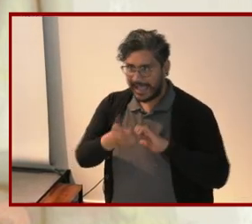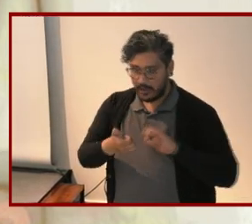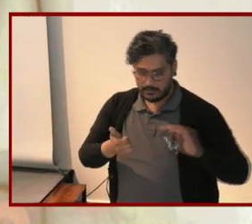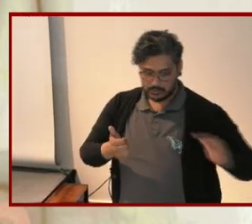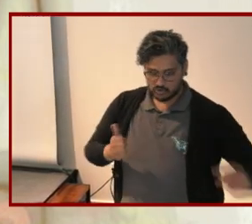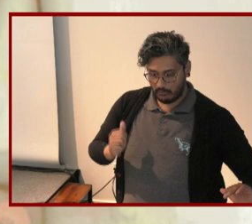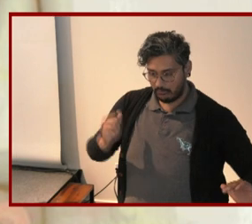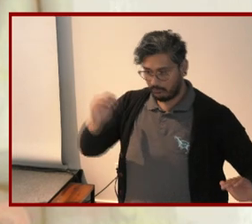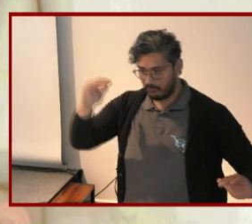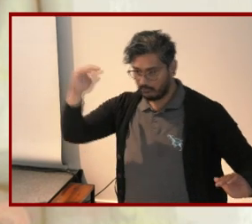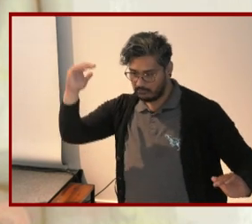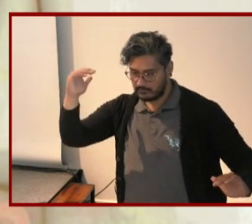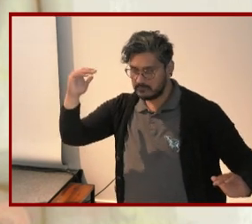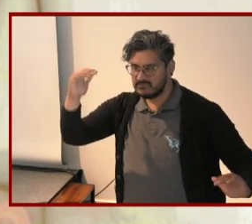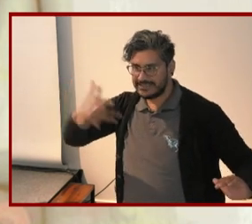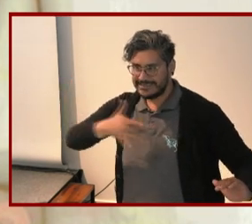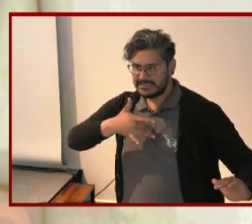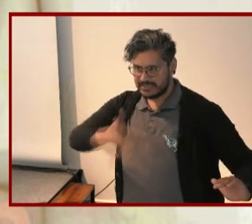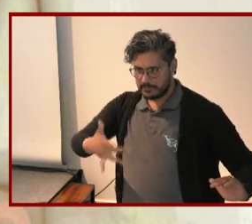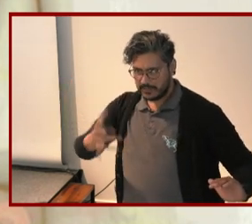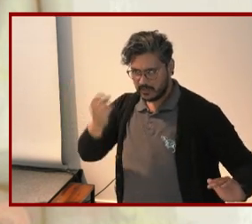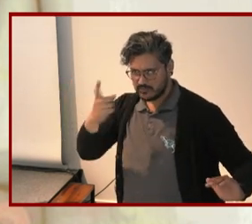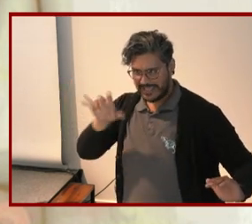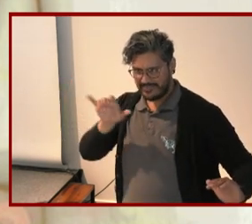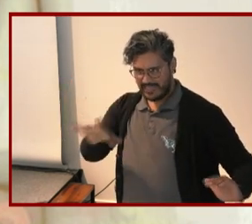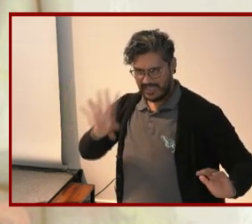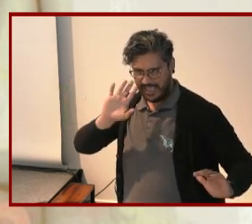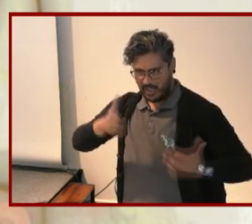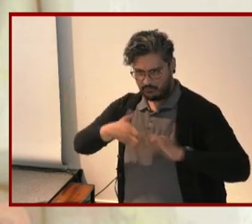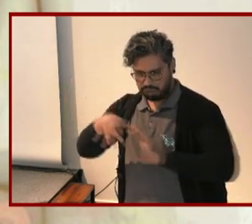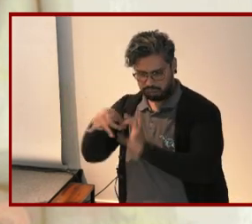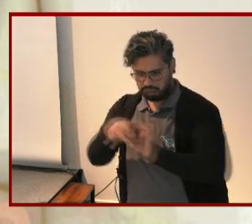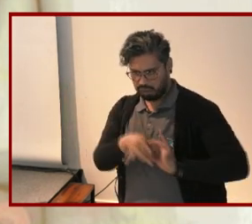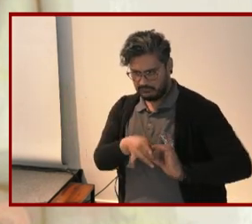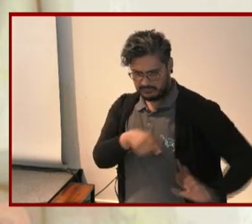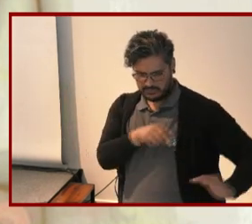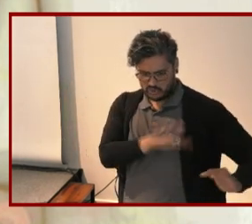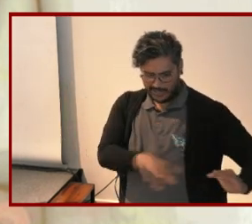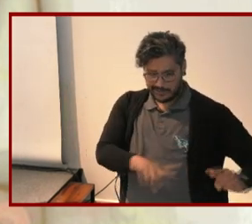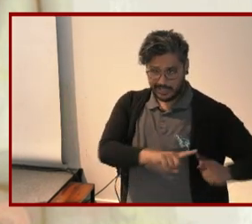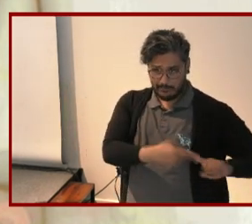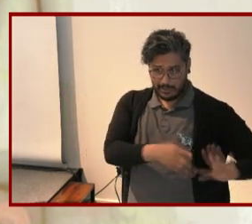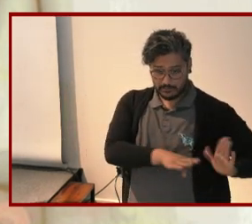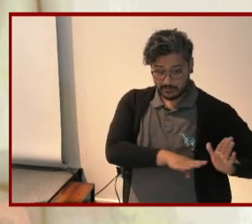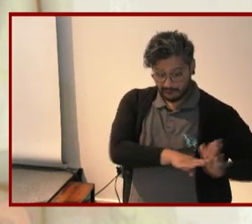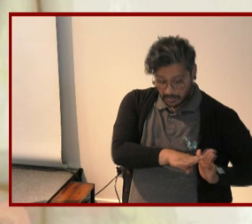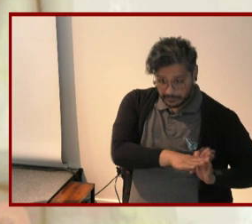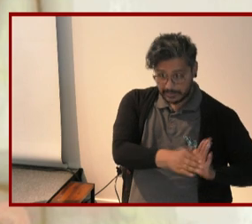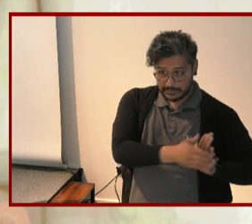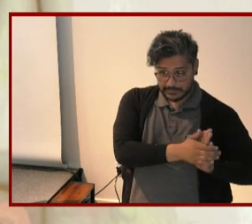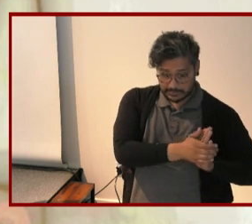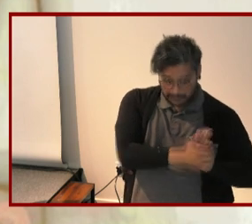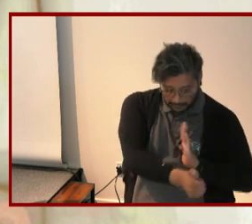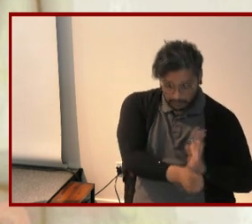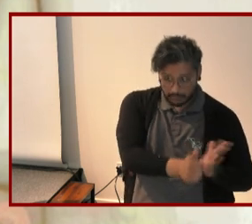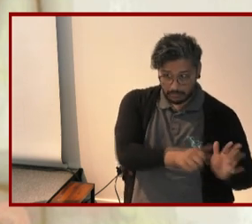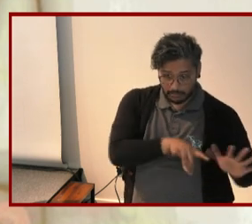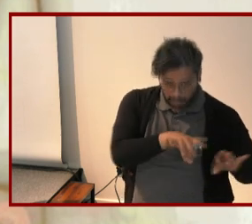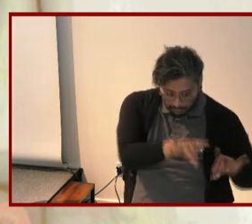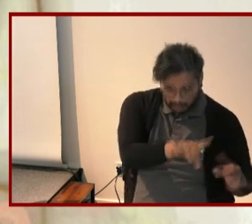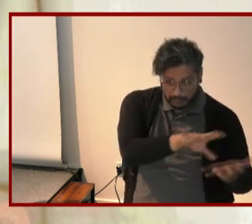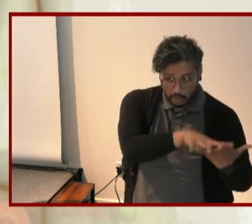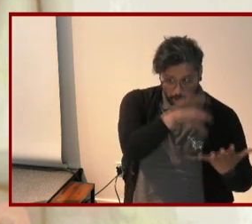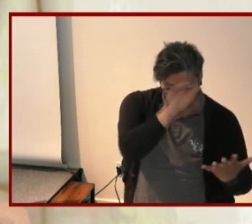if tacitly understood as relational childhood is about development skill building learning and dependency